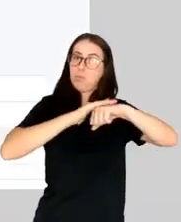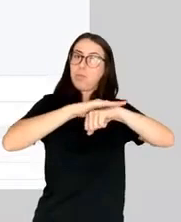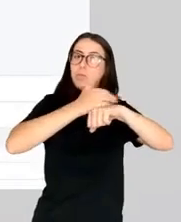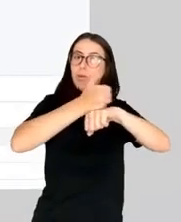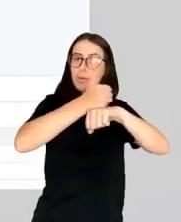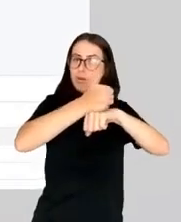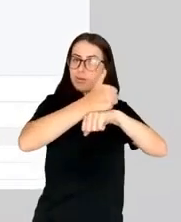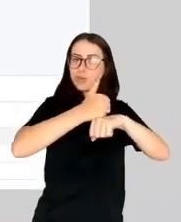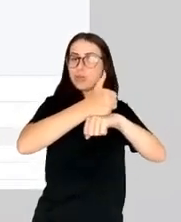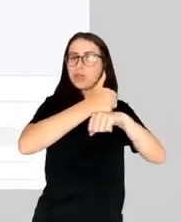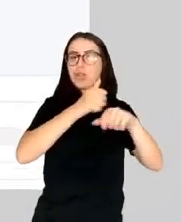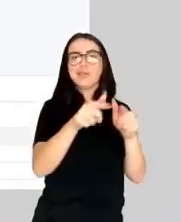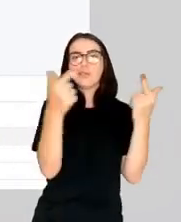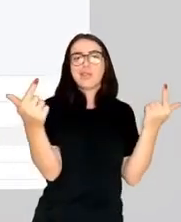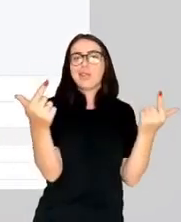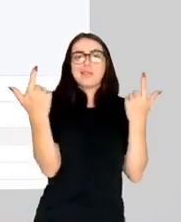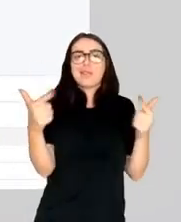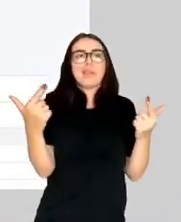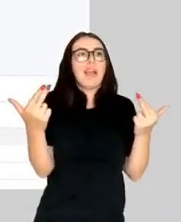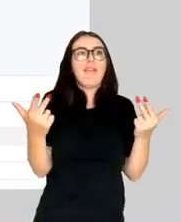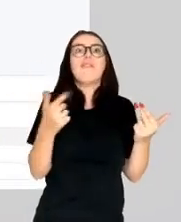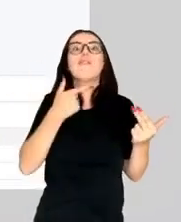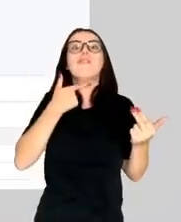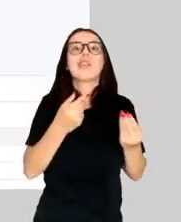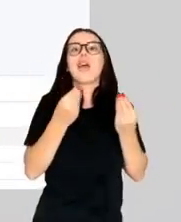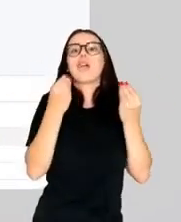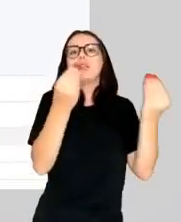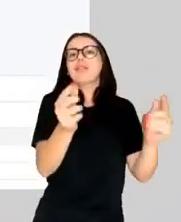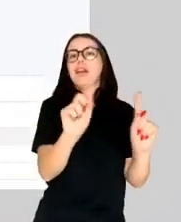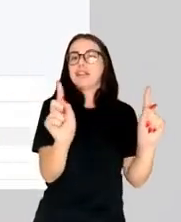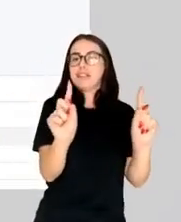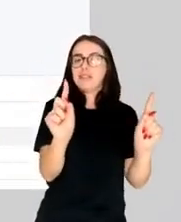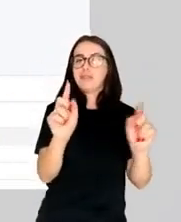it into spreadsheets before any analysis can begin.